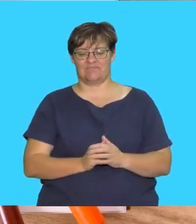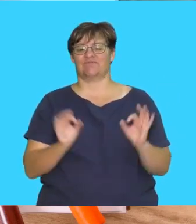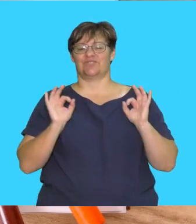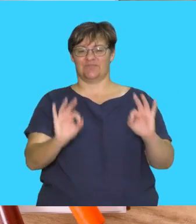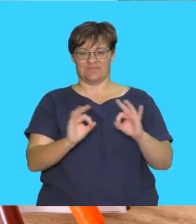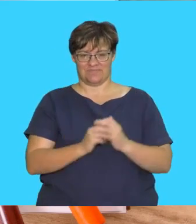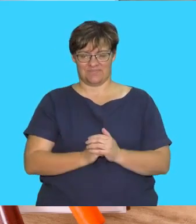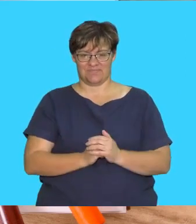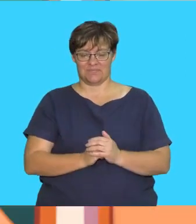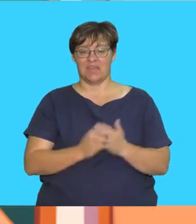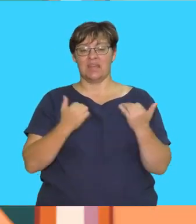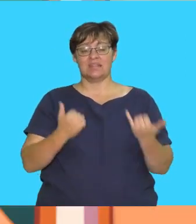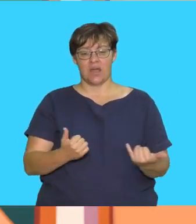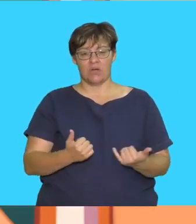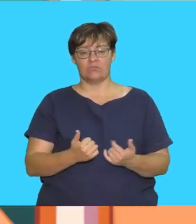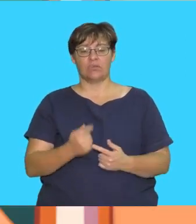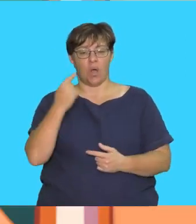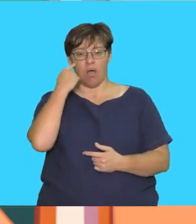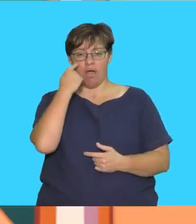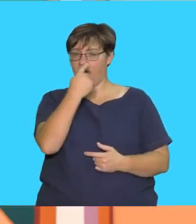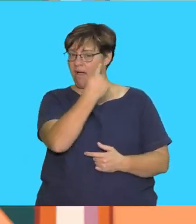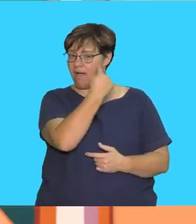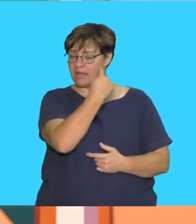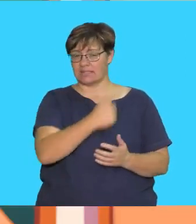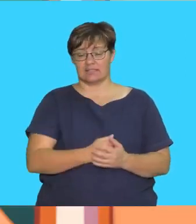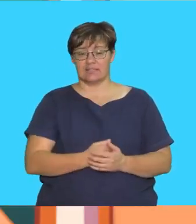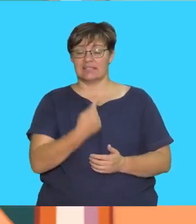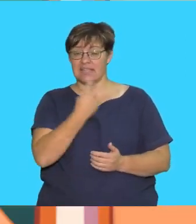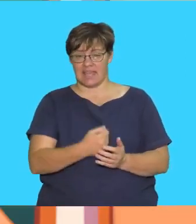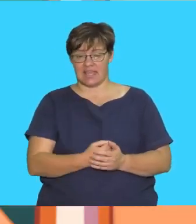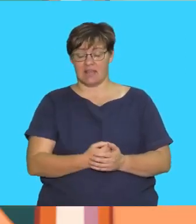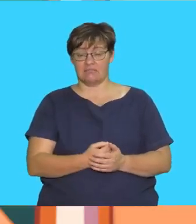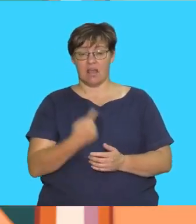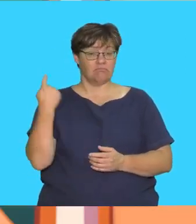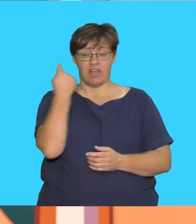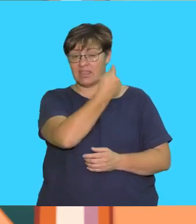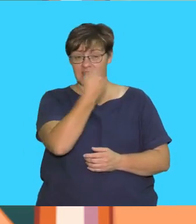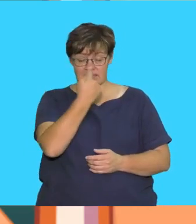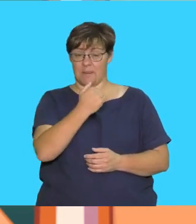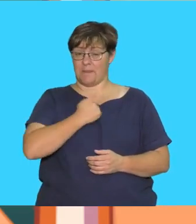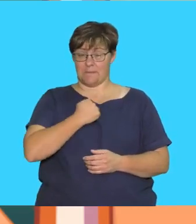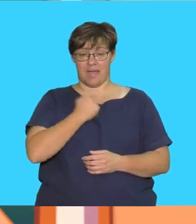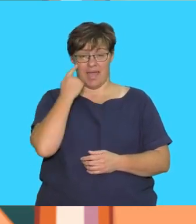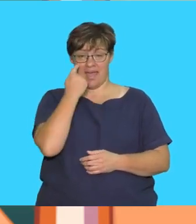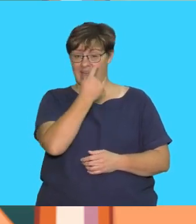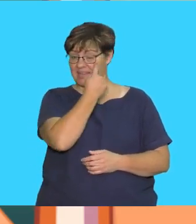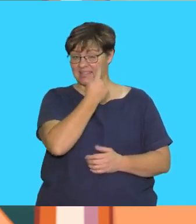super now point to your eyes say these are my eyes